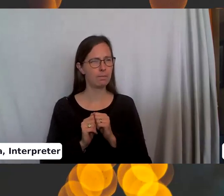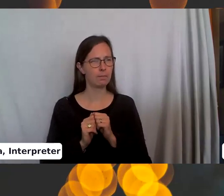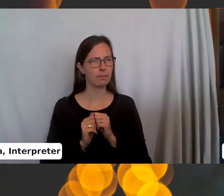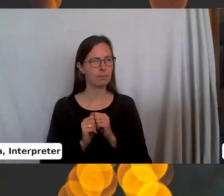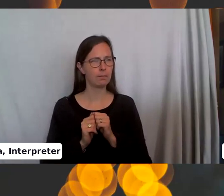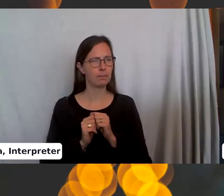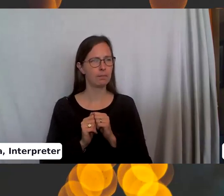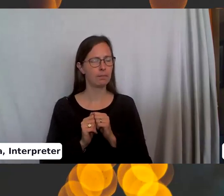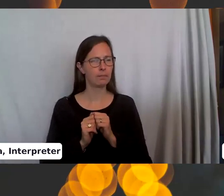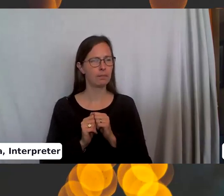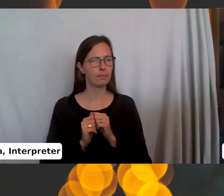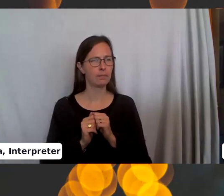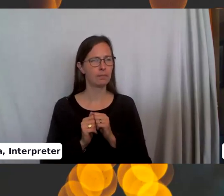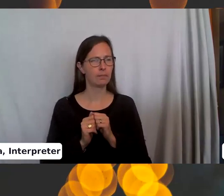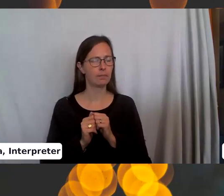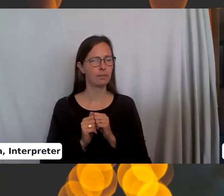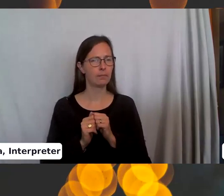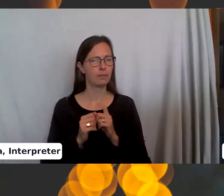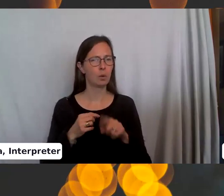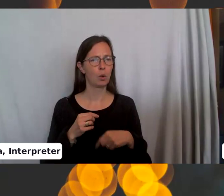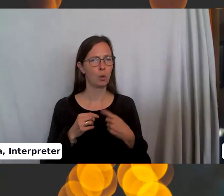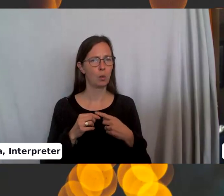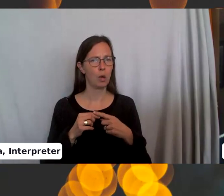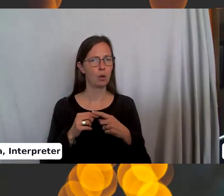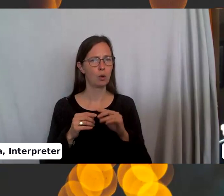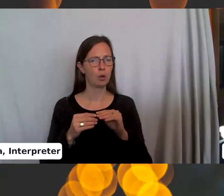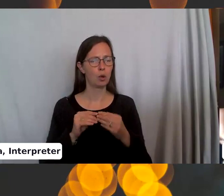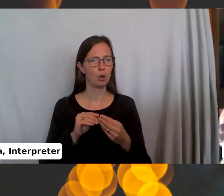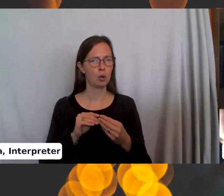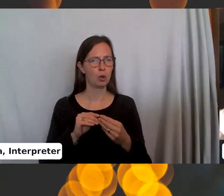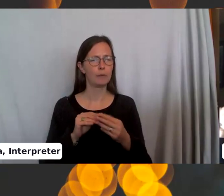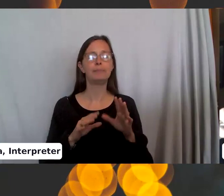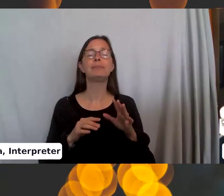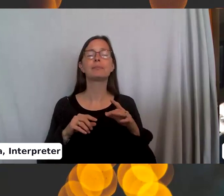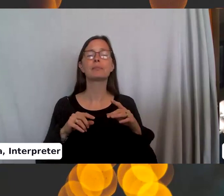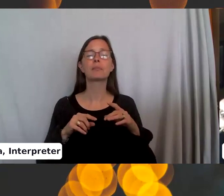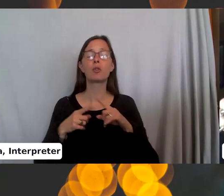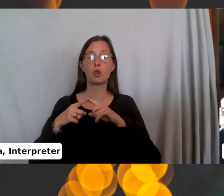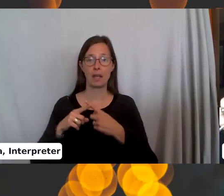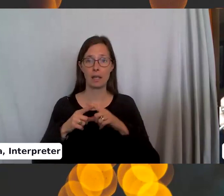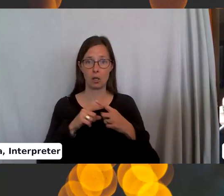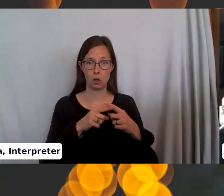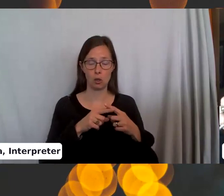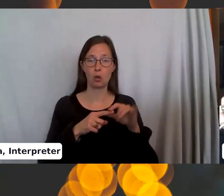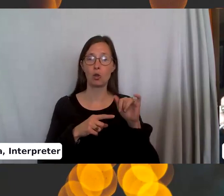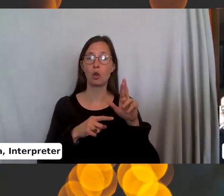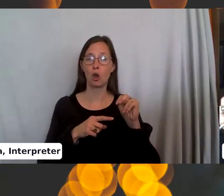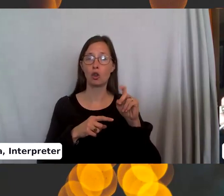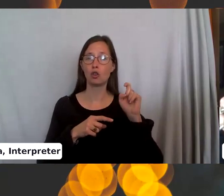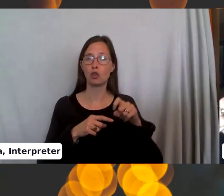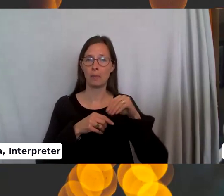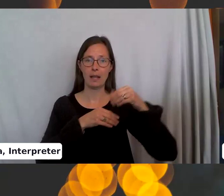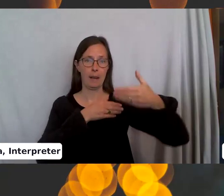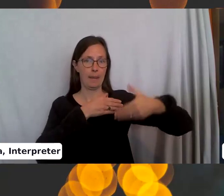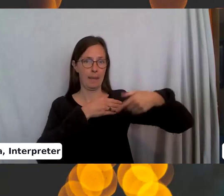When you turn, when you turn, when you fit the, as you're knitting across, the yarn should be at the back. If you're